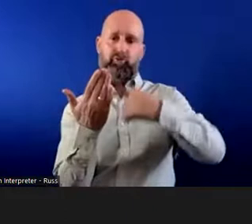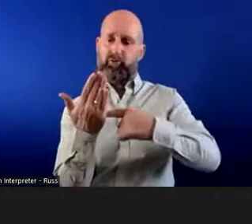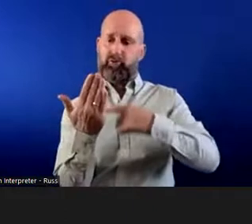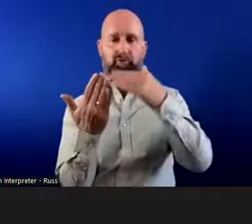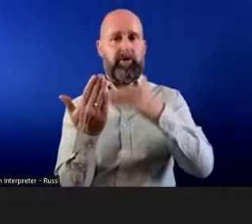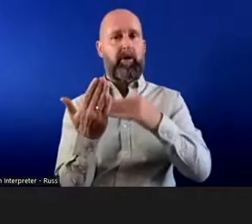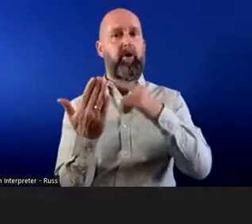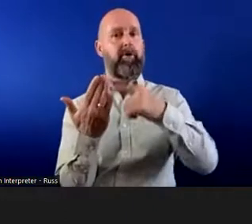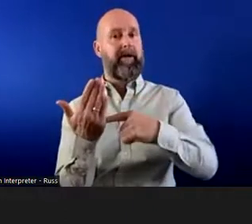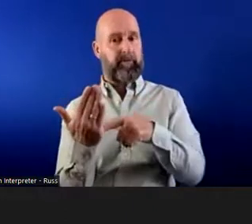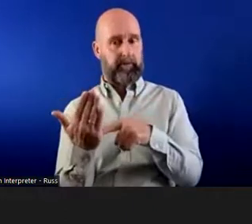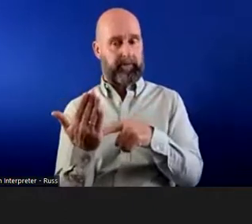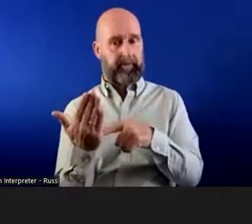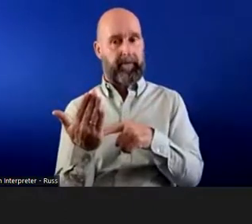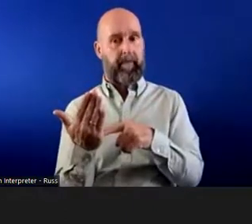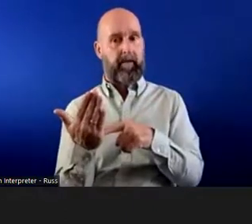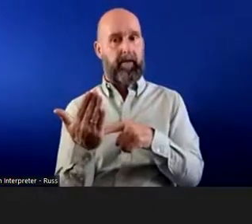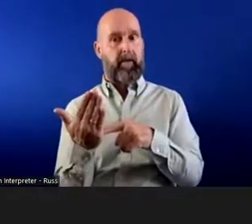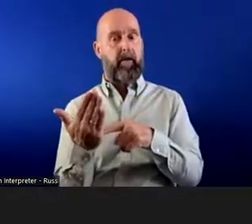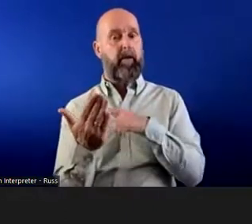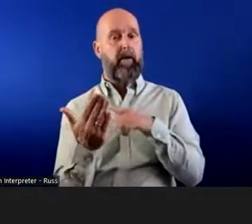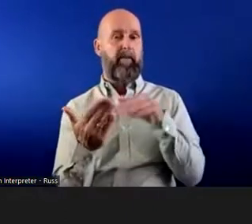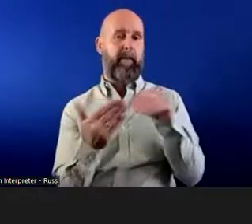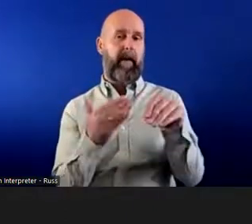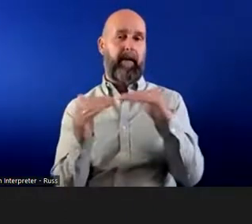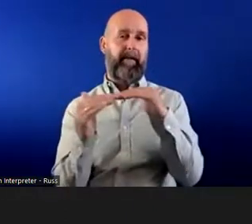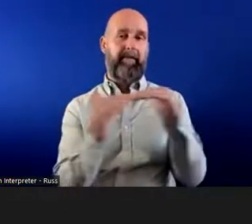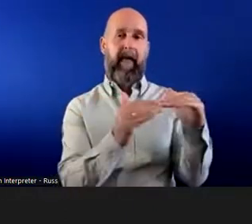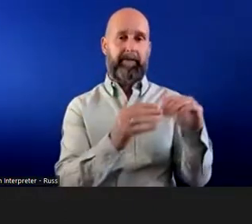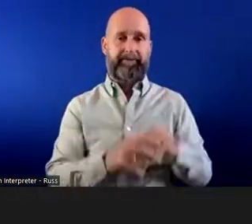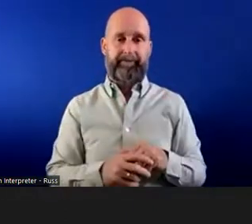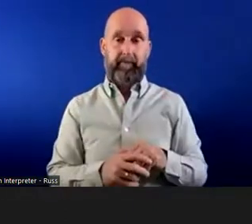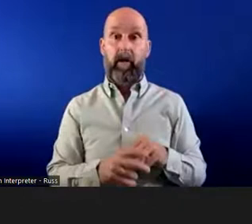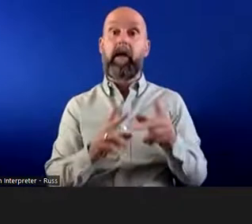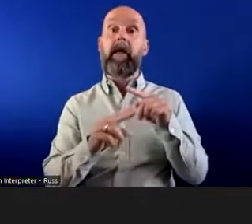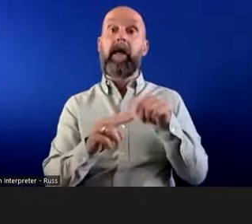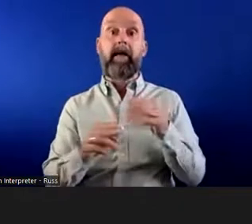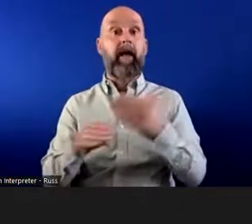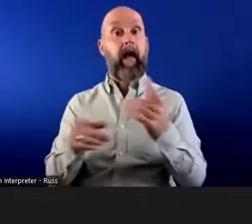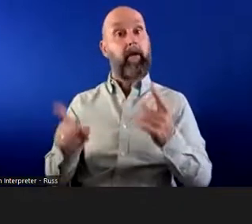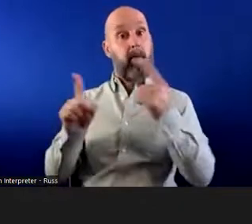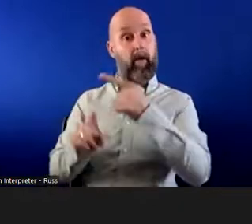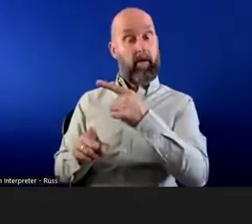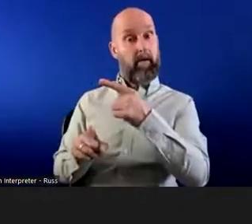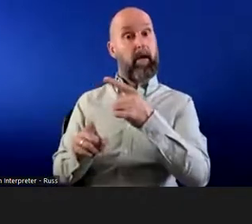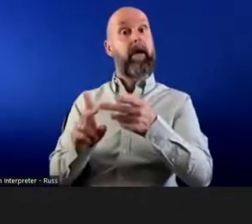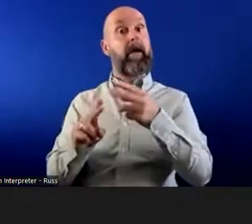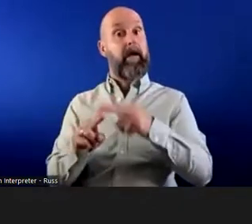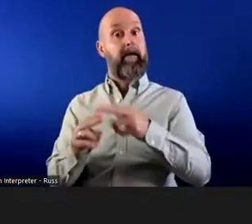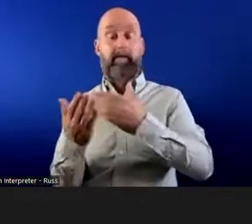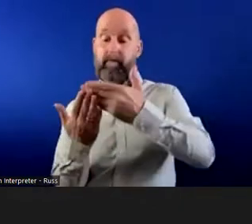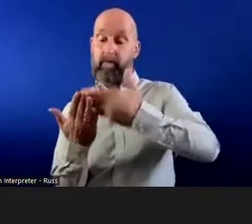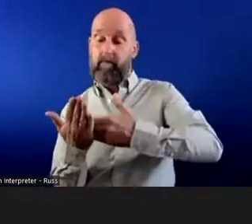conditions for this. It's paid at a flat rate. Now, if the employer does have a written sickness absence,